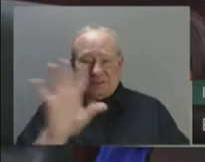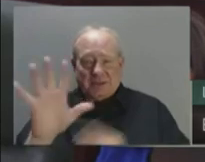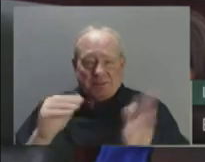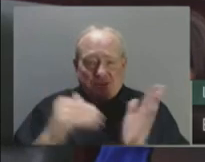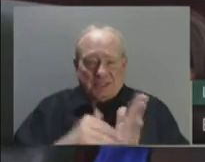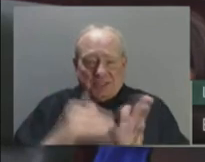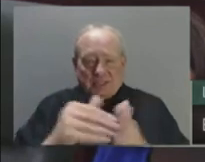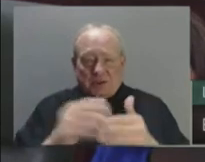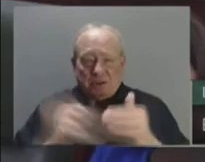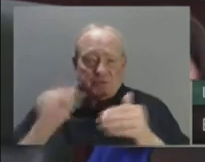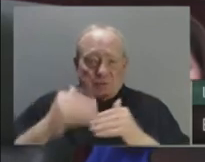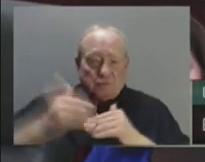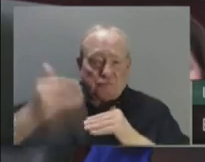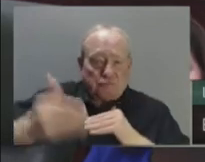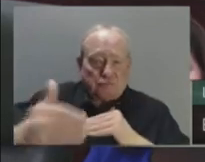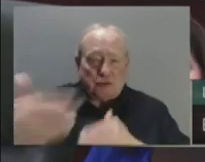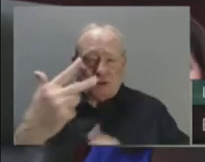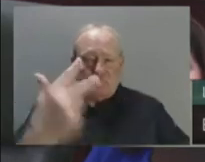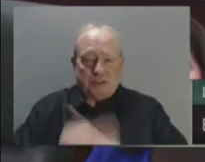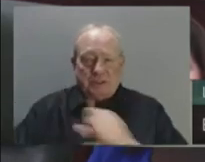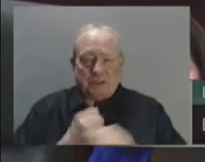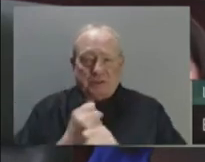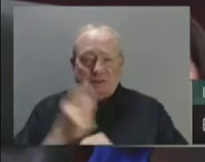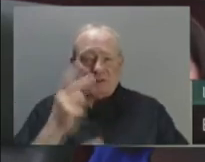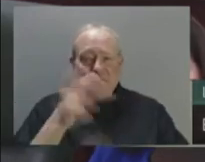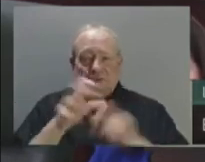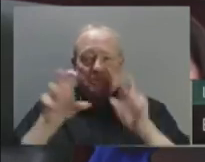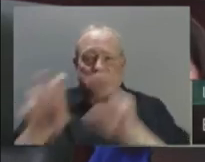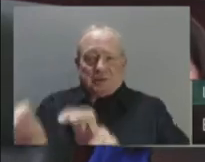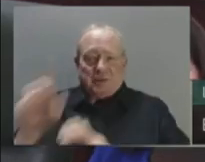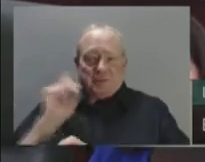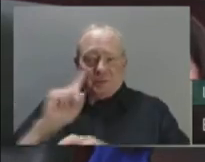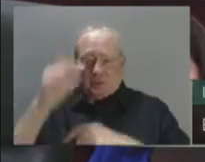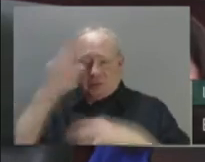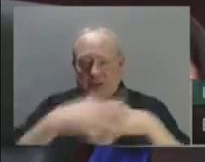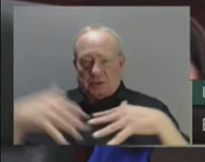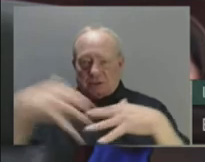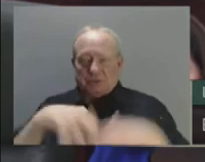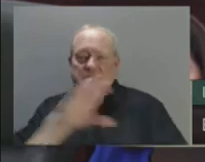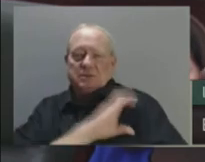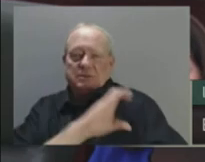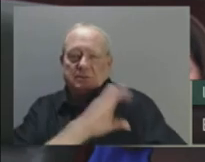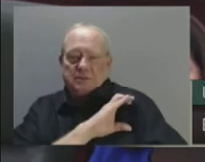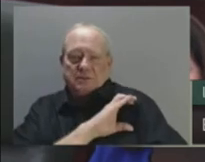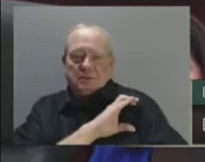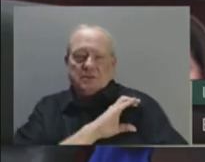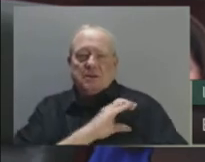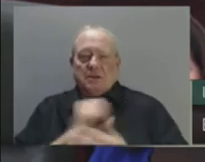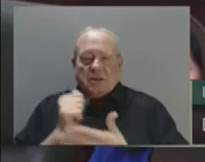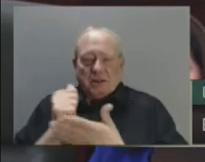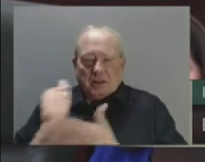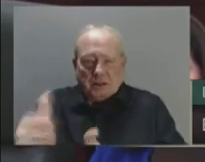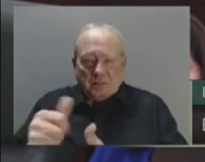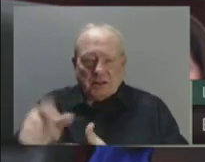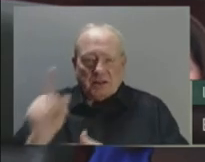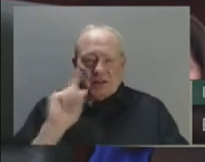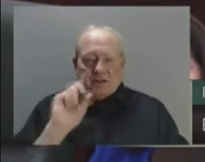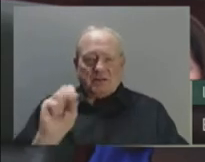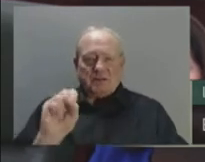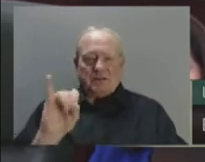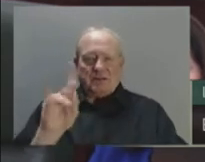policing. This will fund a new First Nation police service for Siksika and additional officers across the country.